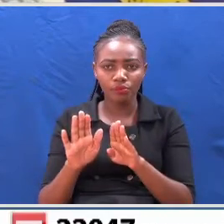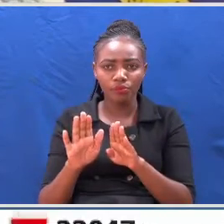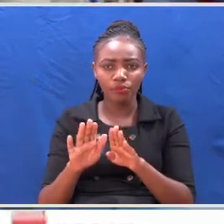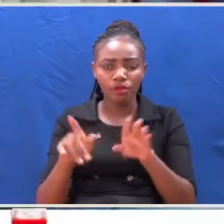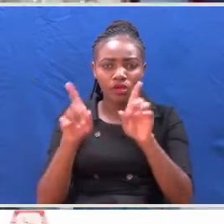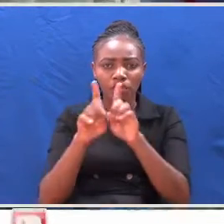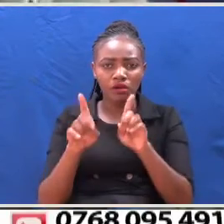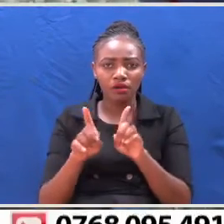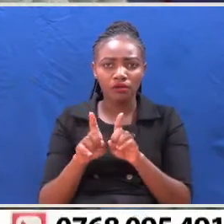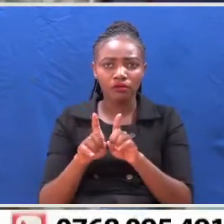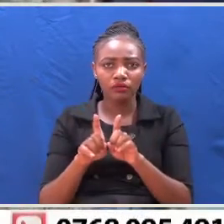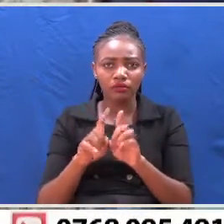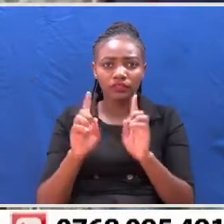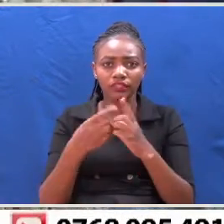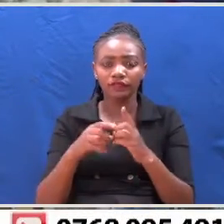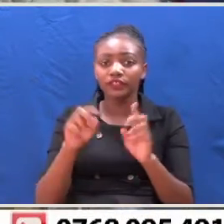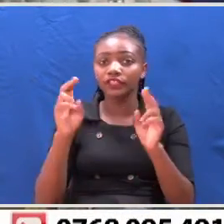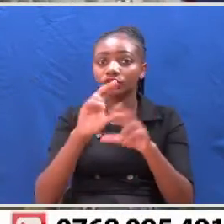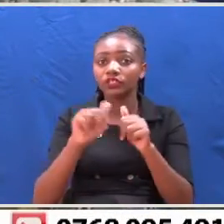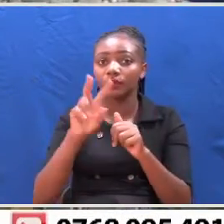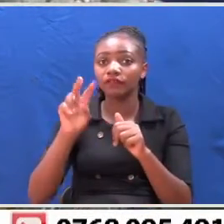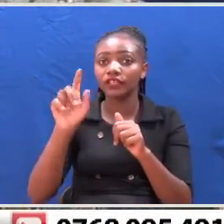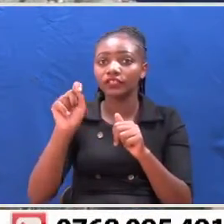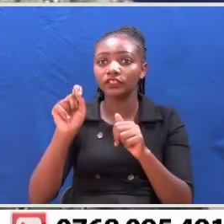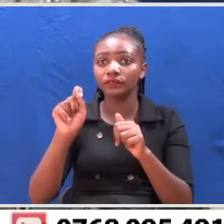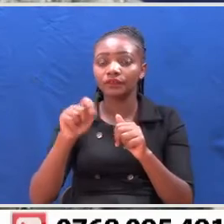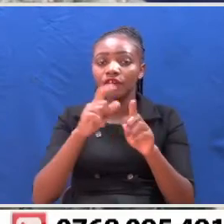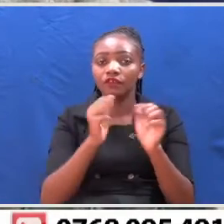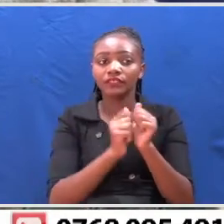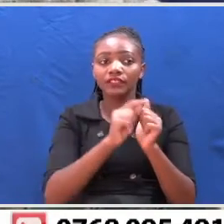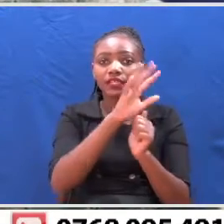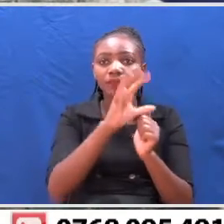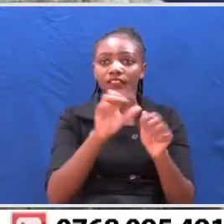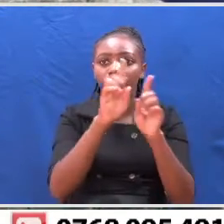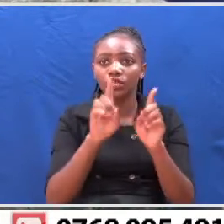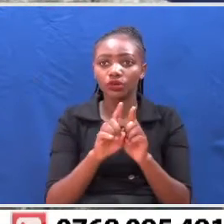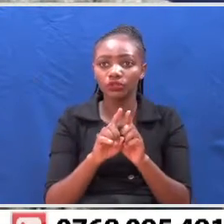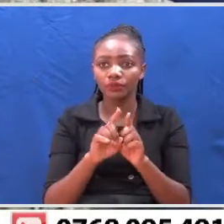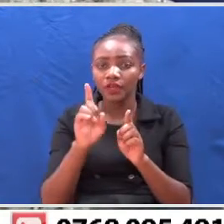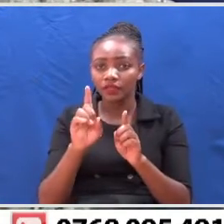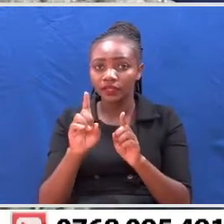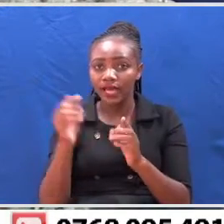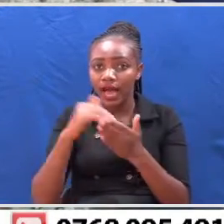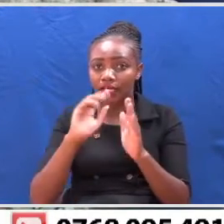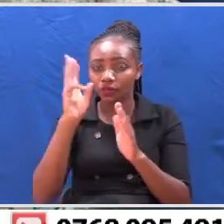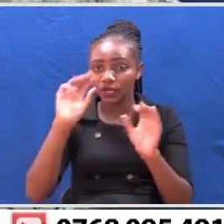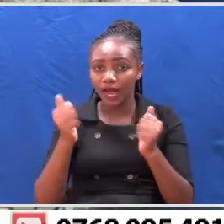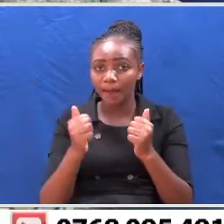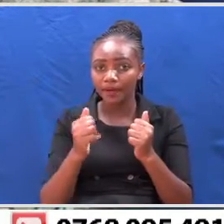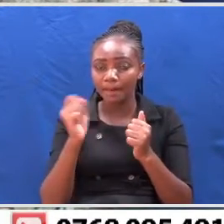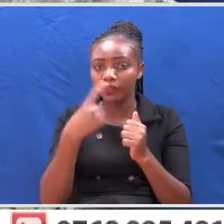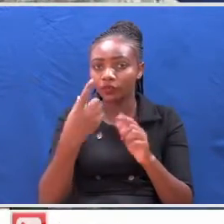with a restatement of VAT to 16%. The tax relief will be scrapped from January 1, 2021.